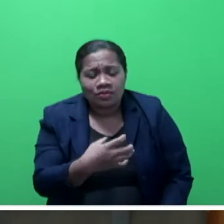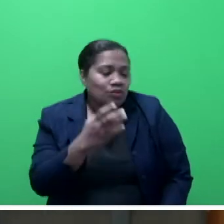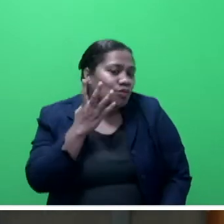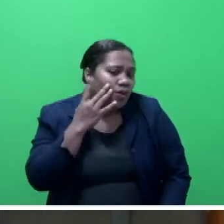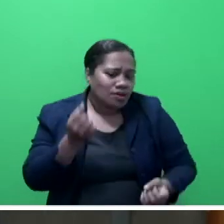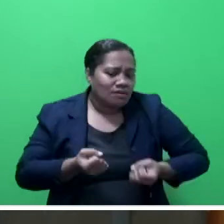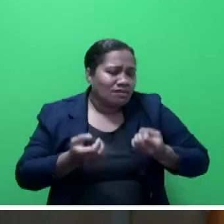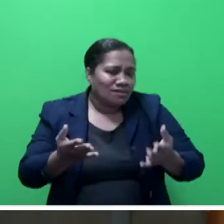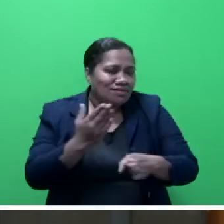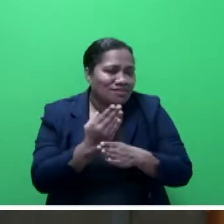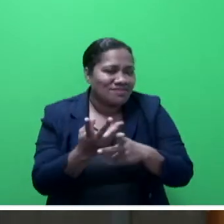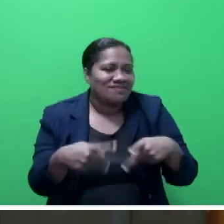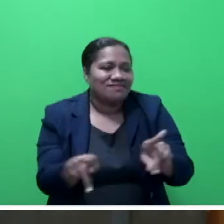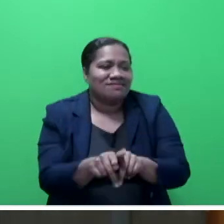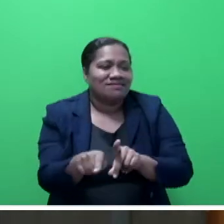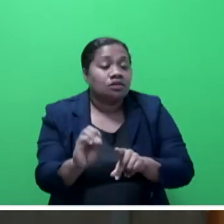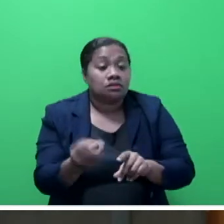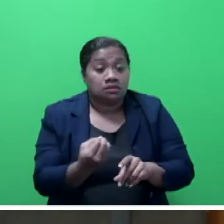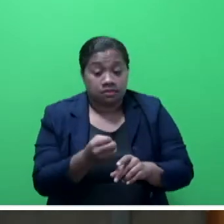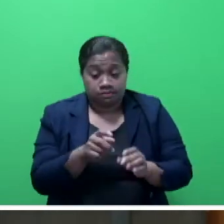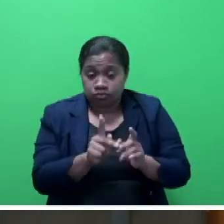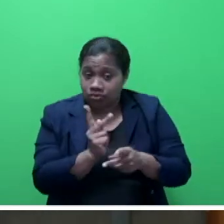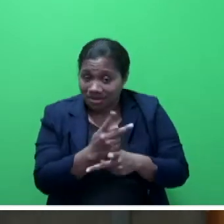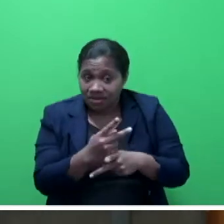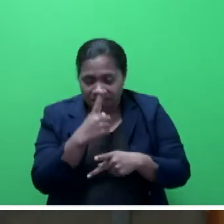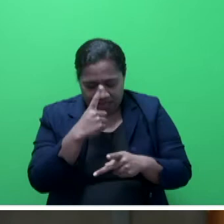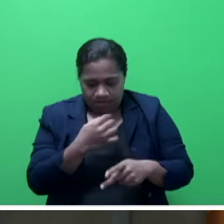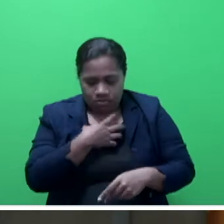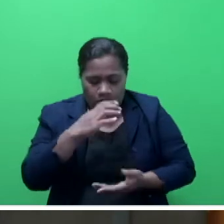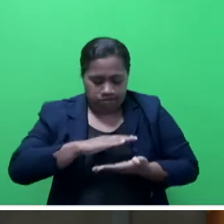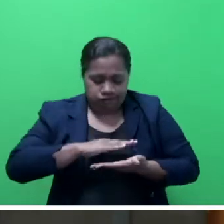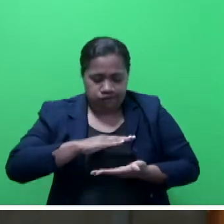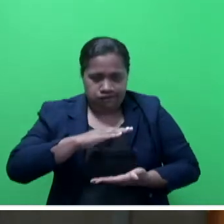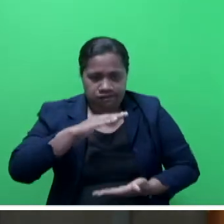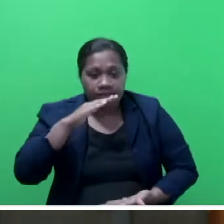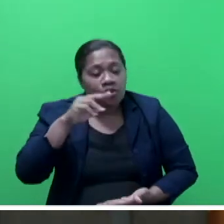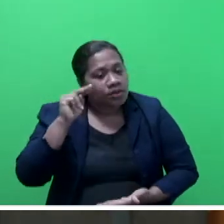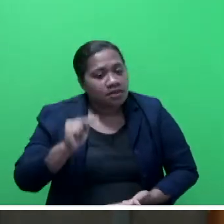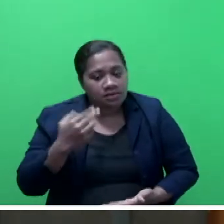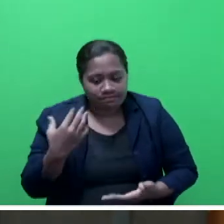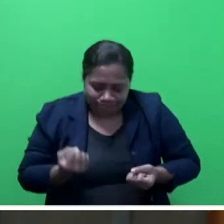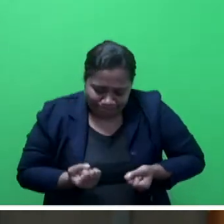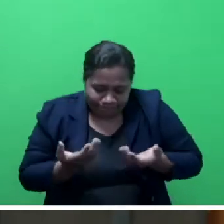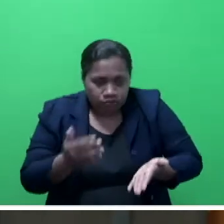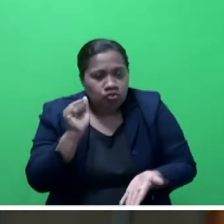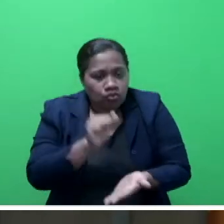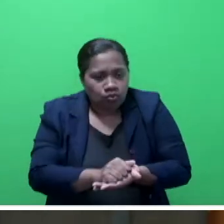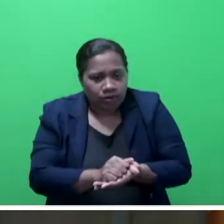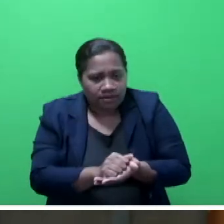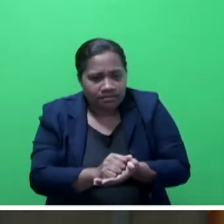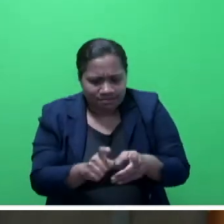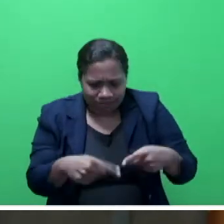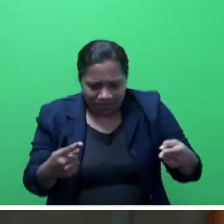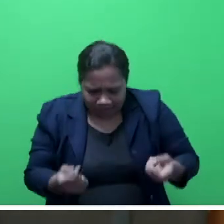so that productivity can increase. We need to provide the right tools to increase